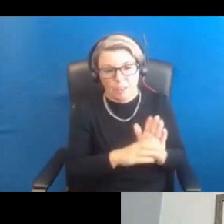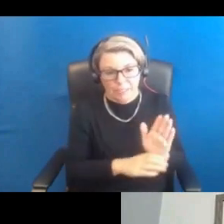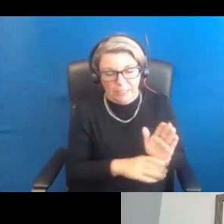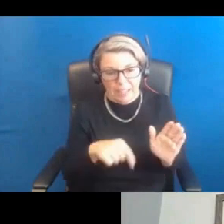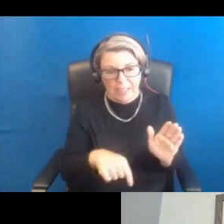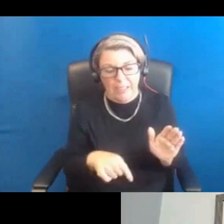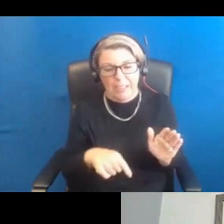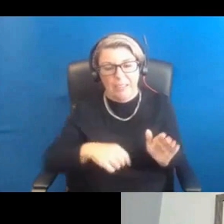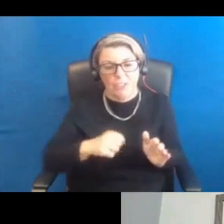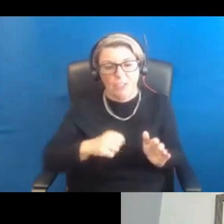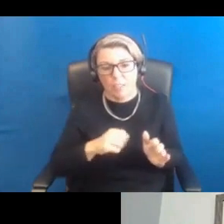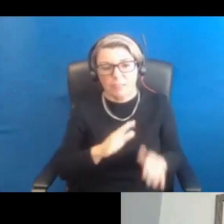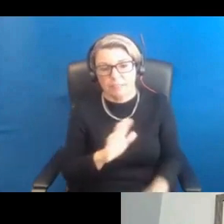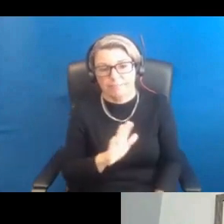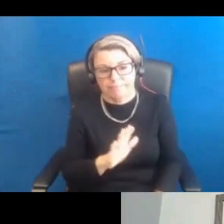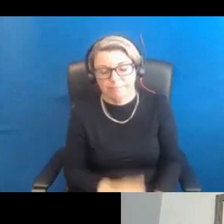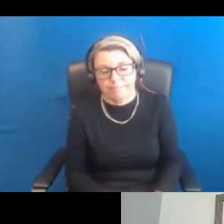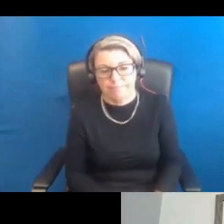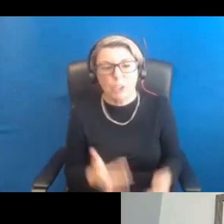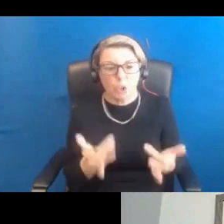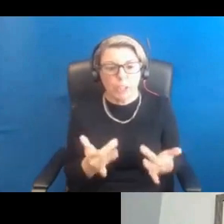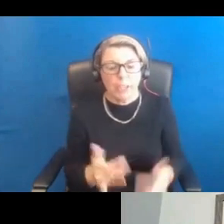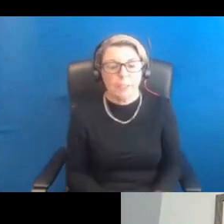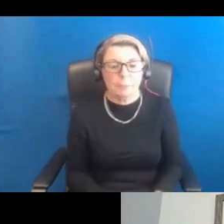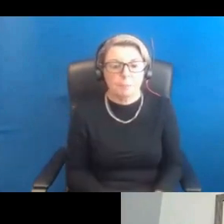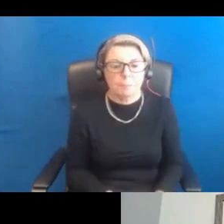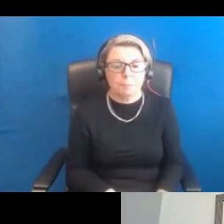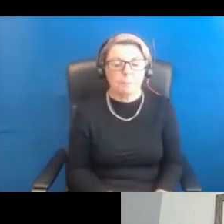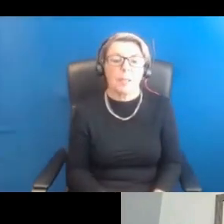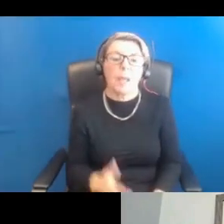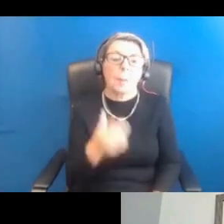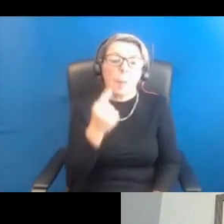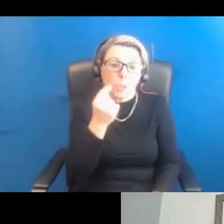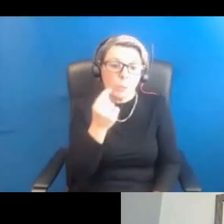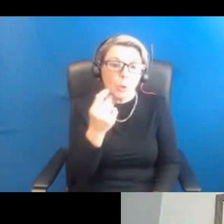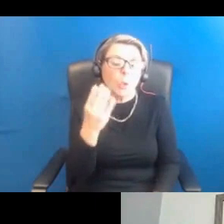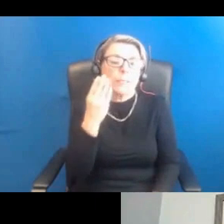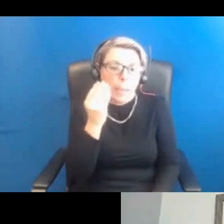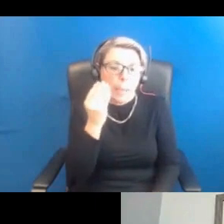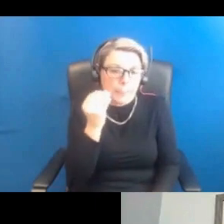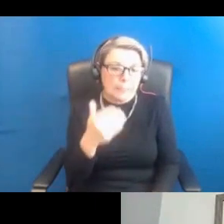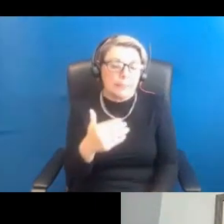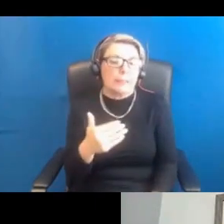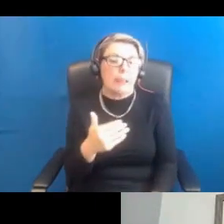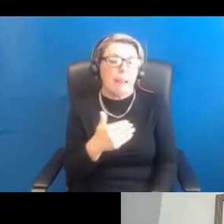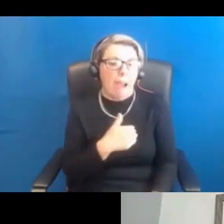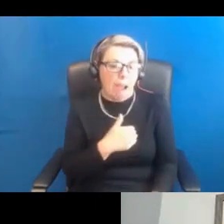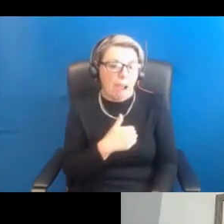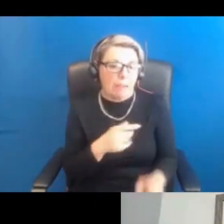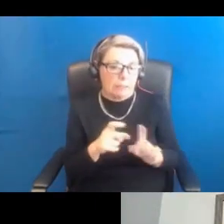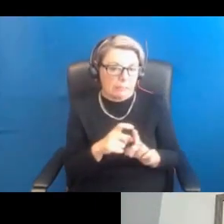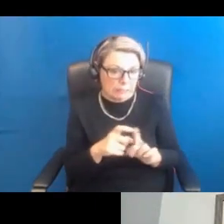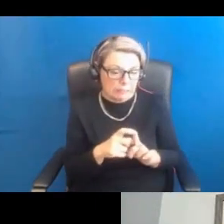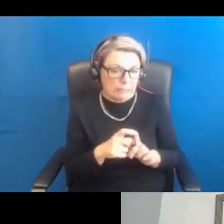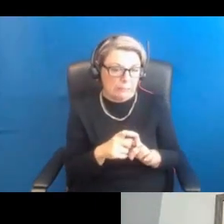Other criteria might be, you know, pending diabetes. Diabetes or heart disease or something else. And it may well be,